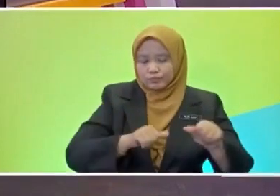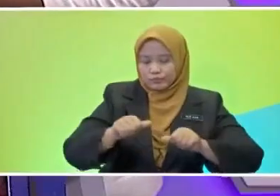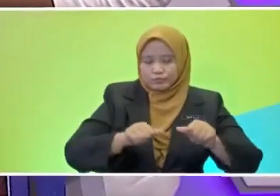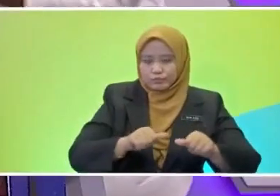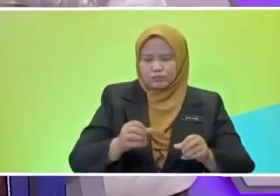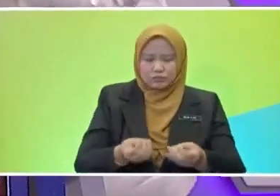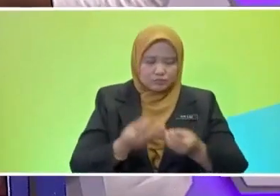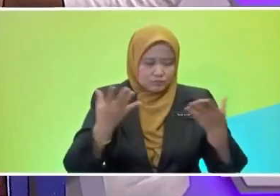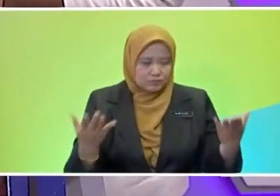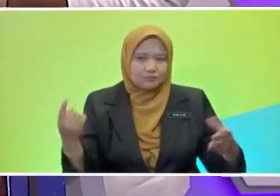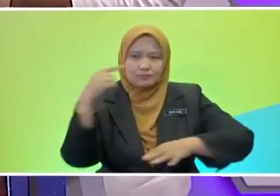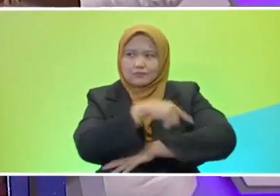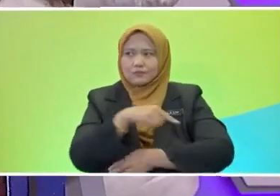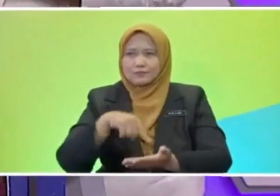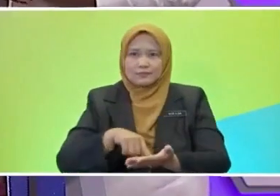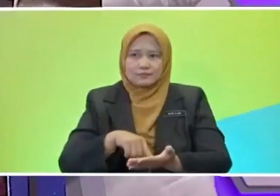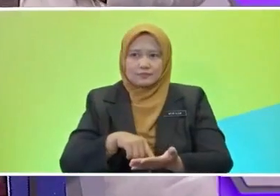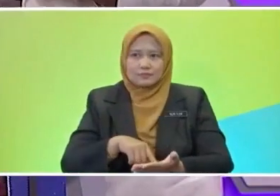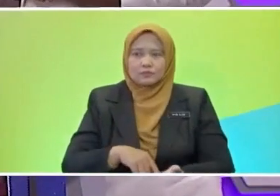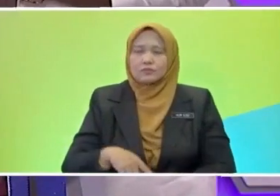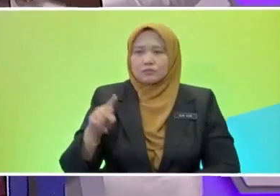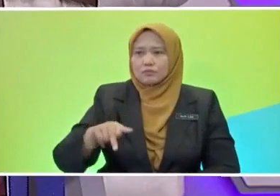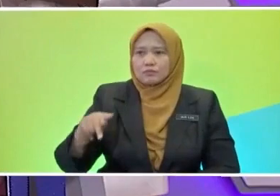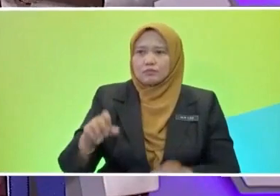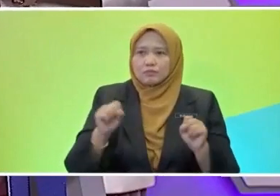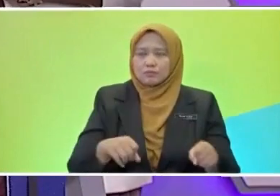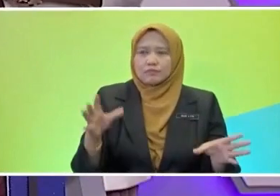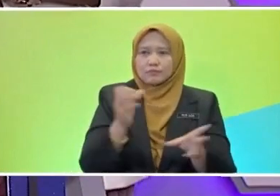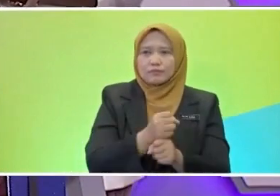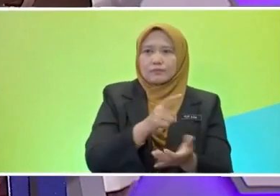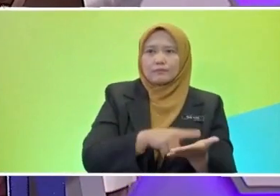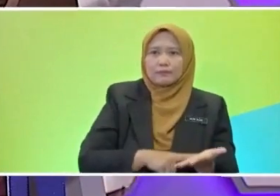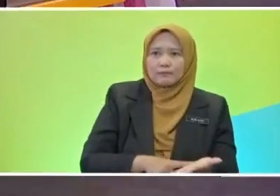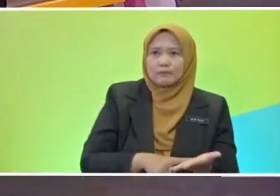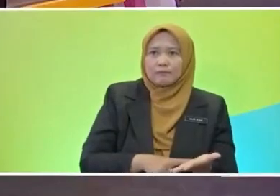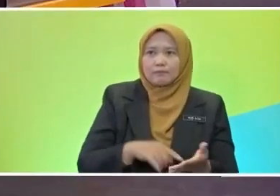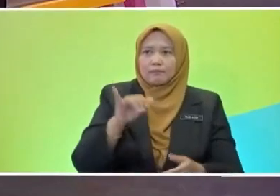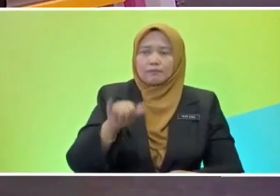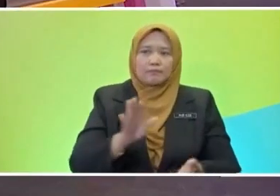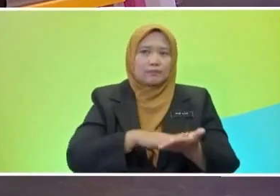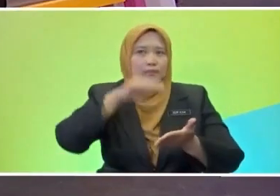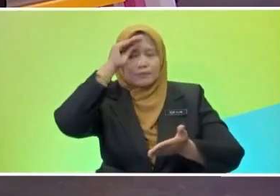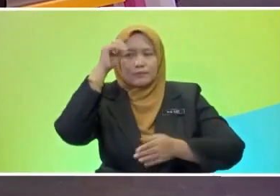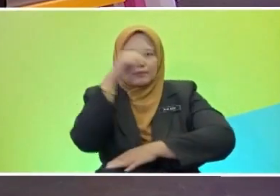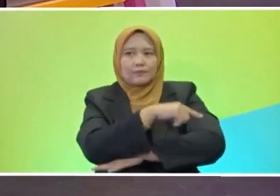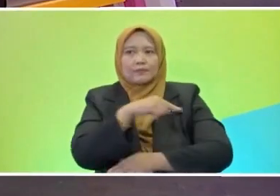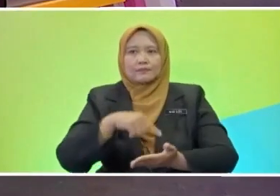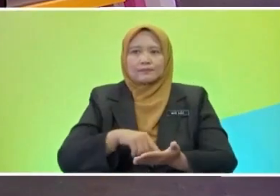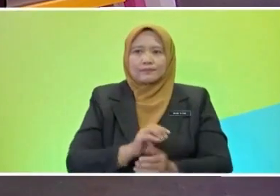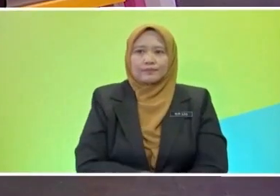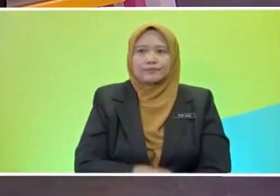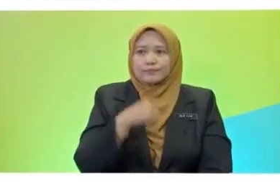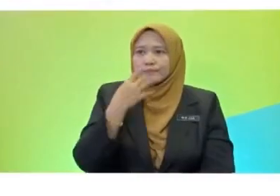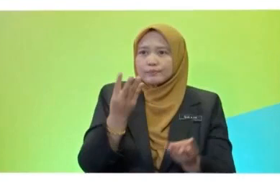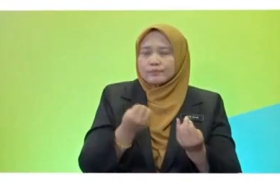I guess the pupils want to share what are the takeaways that you got from the lesson today? Okay. What did you learn today? Who would like to